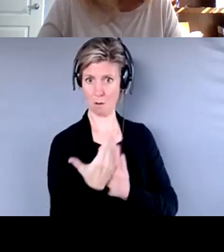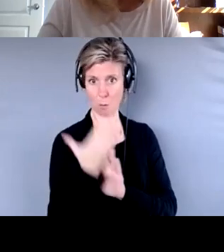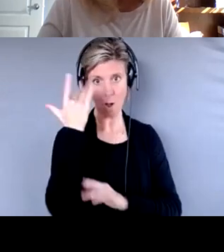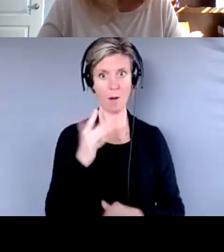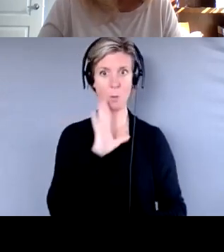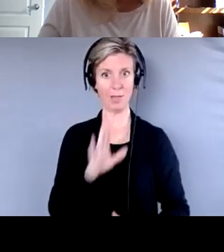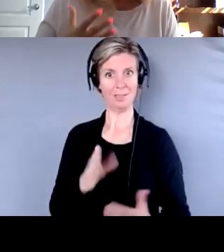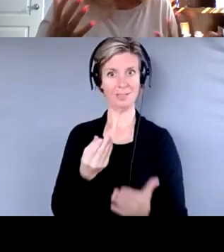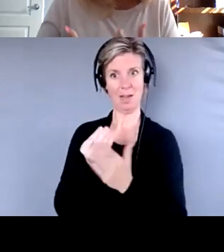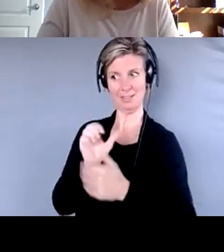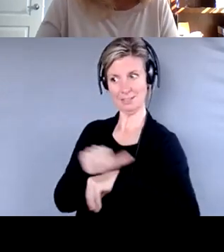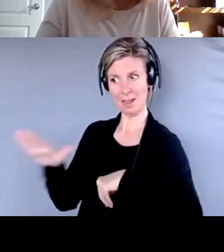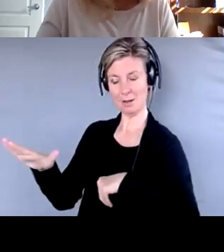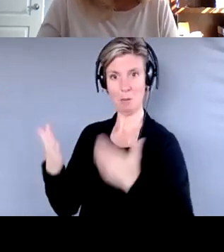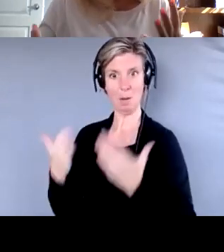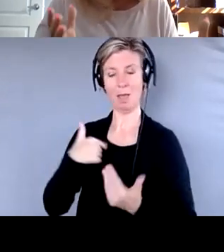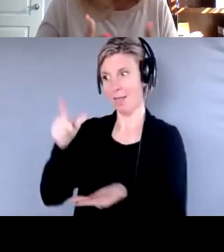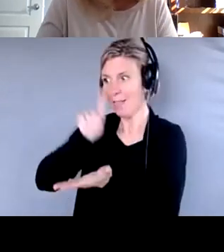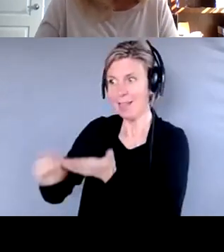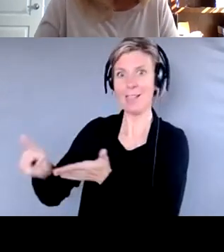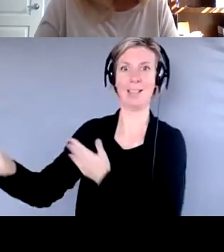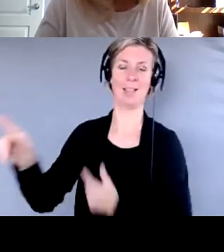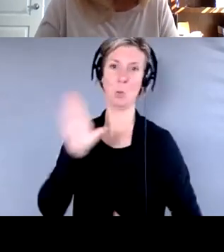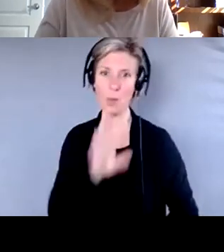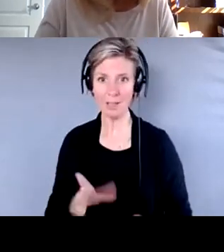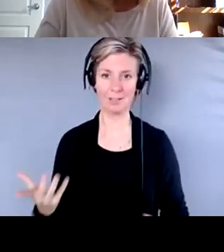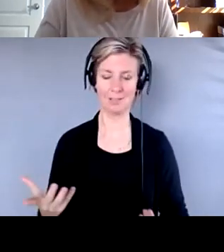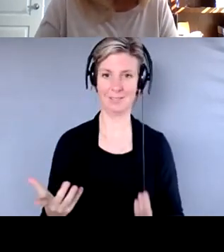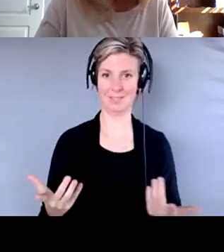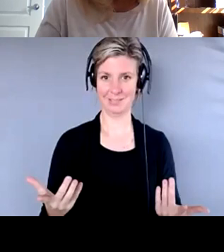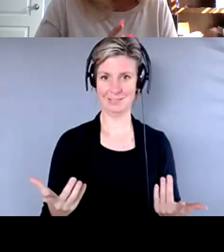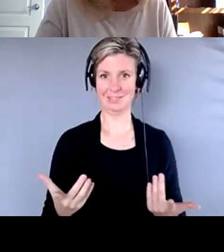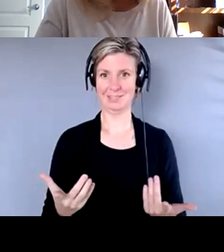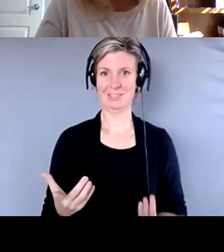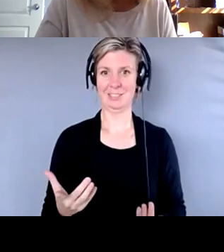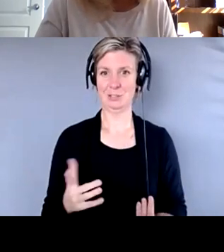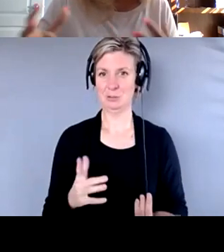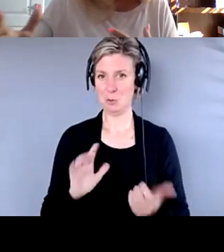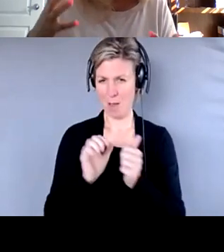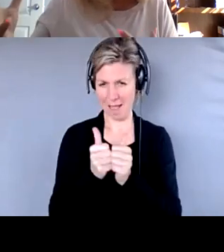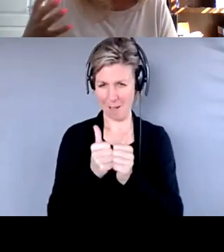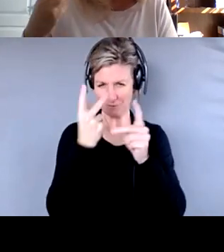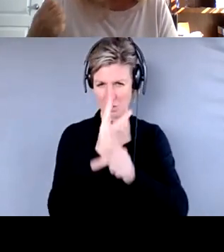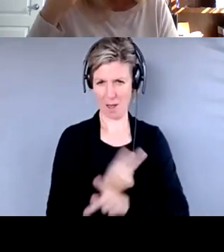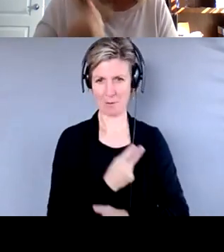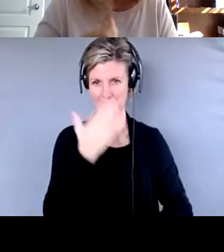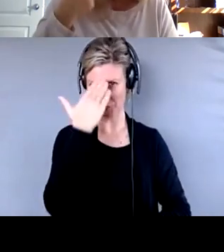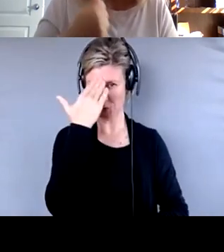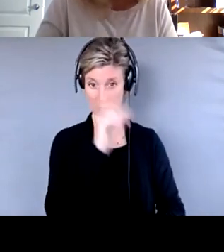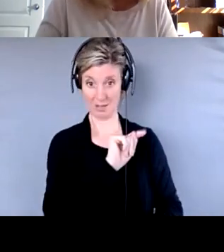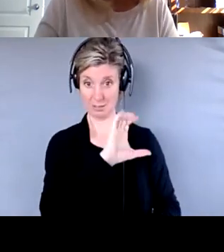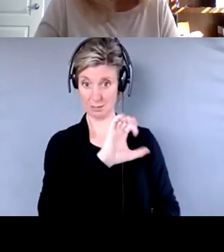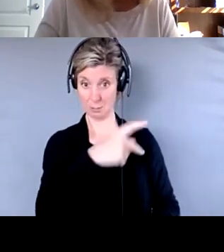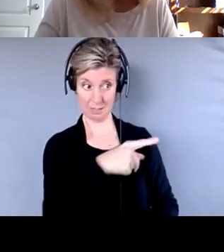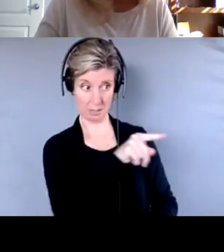overseas eventually. So how, how do we draw that fine line between the person who's trying to protect you and the person who's saying, Nope,